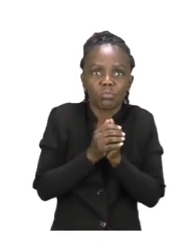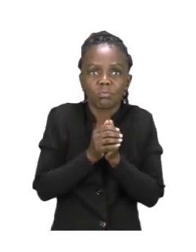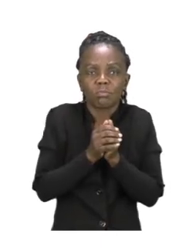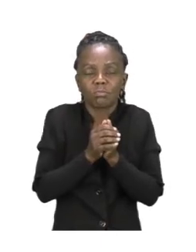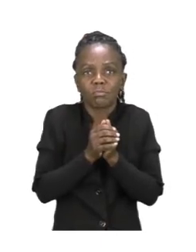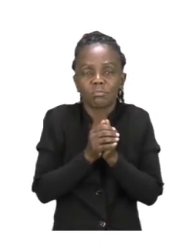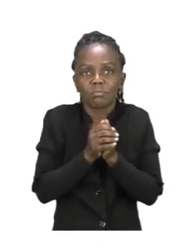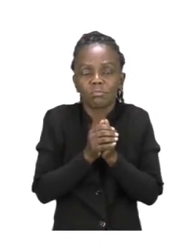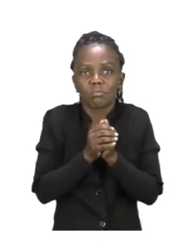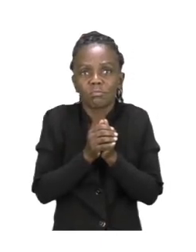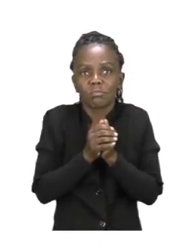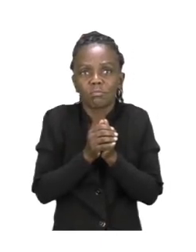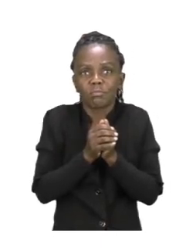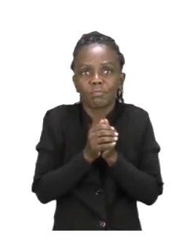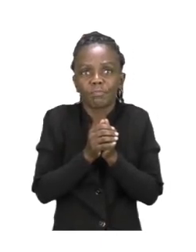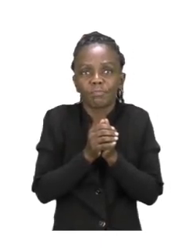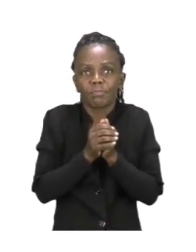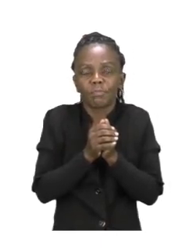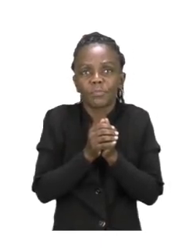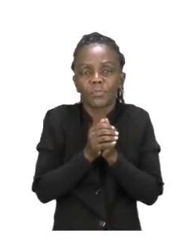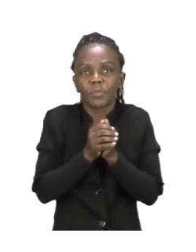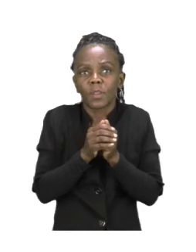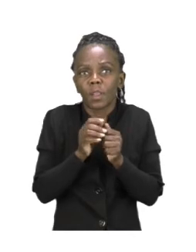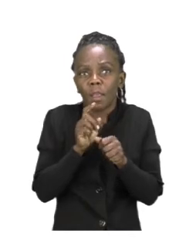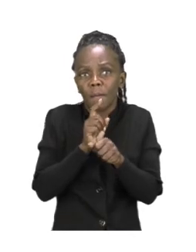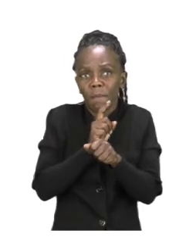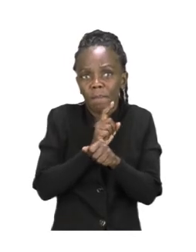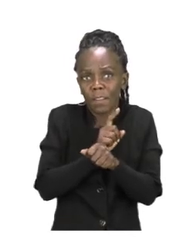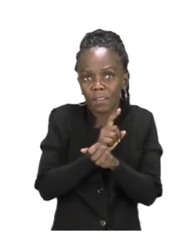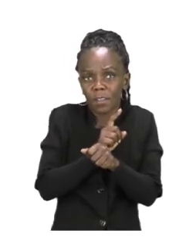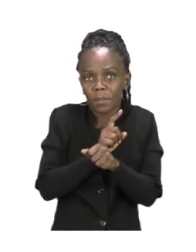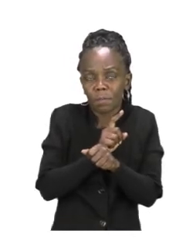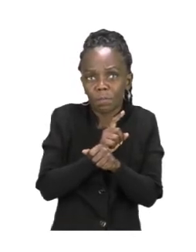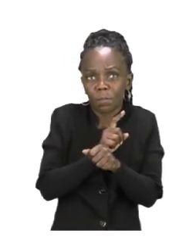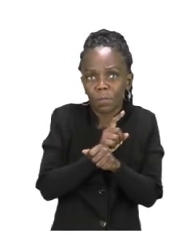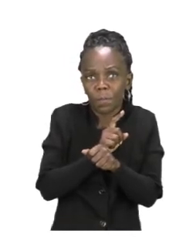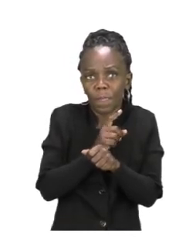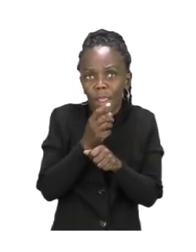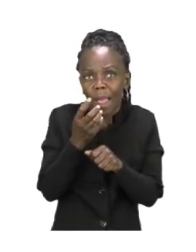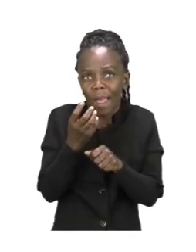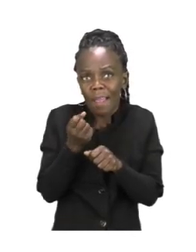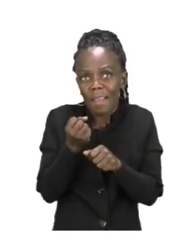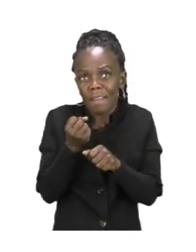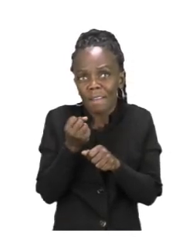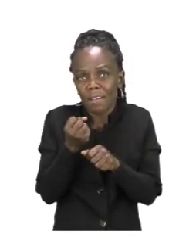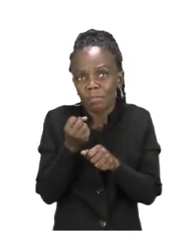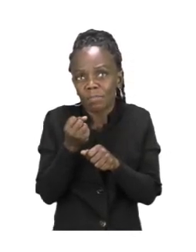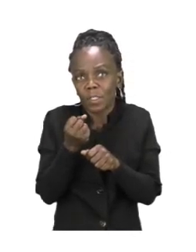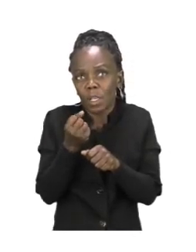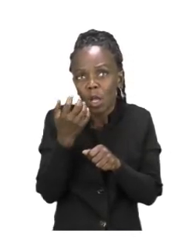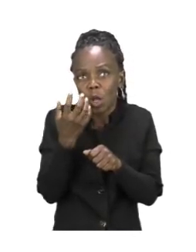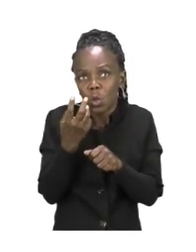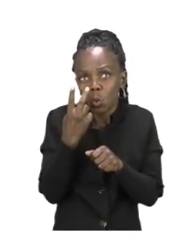at the first one. The first doll has all her body parts. She has two hands,